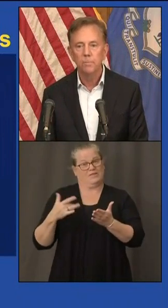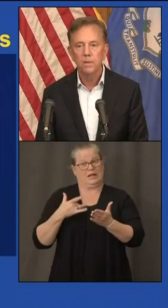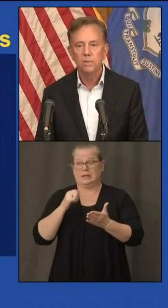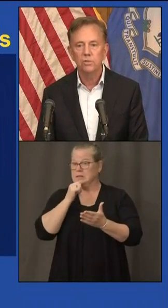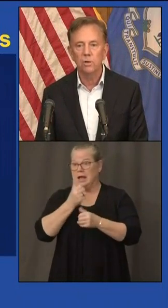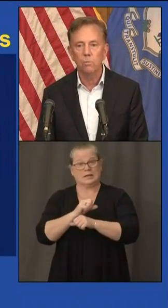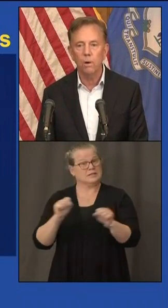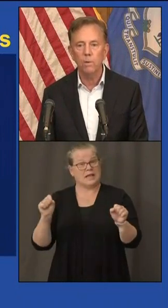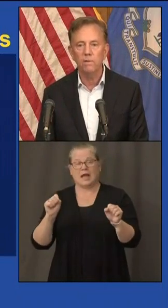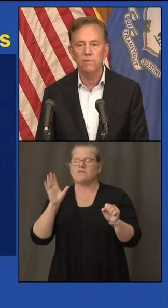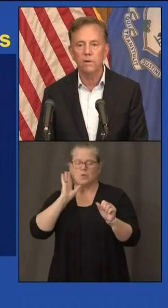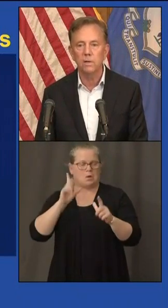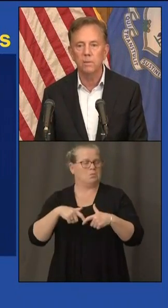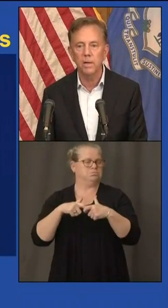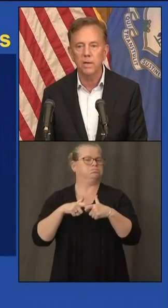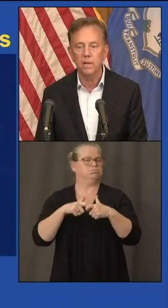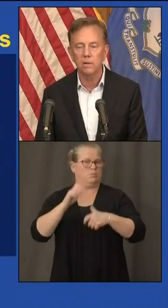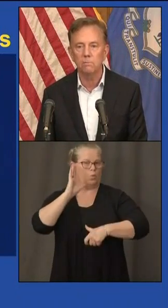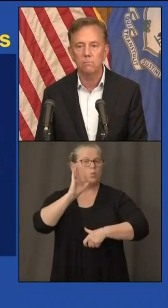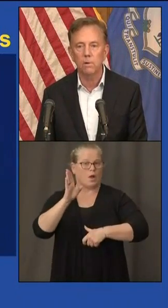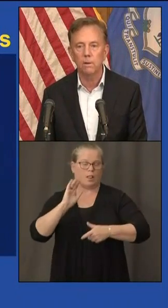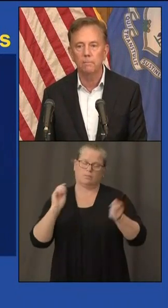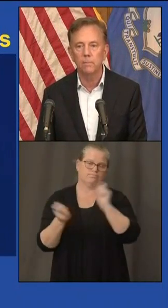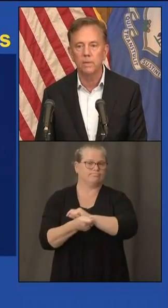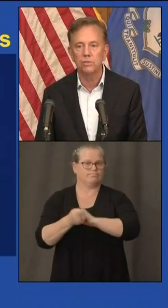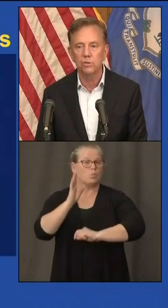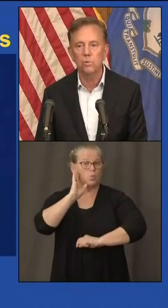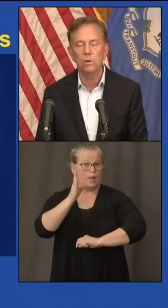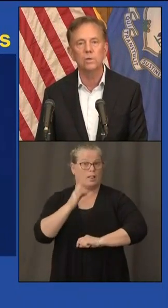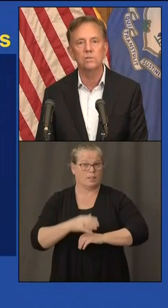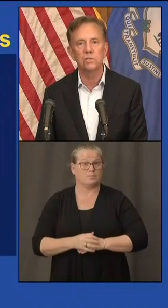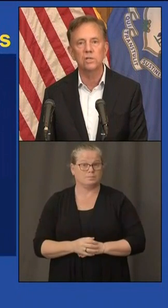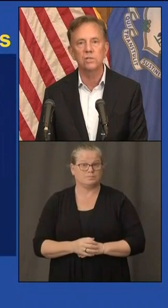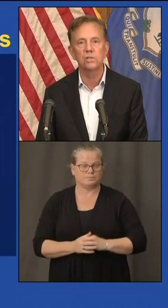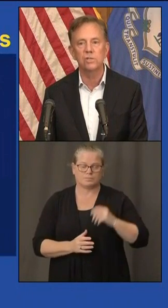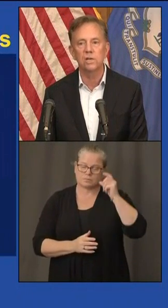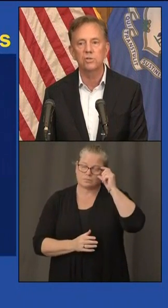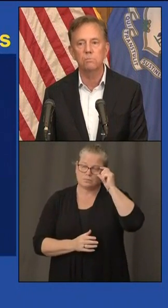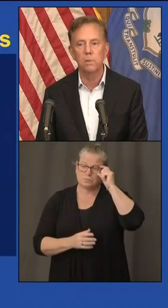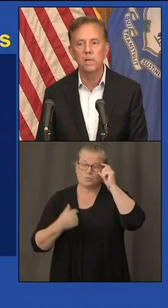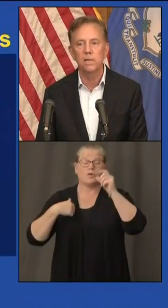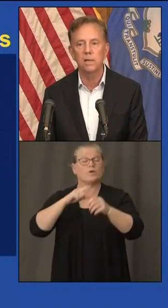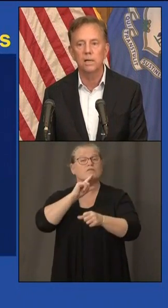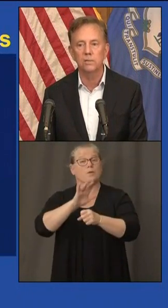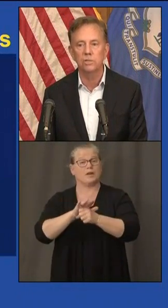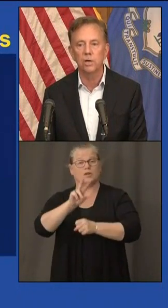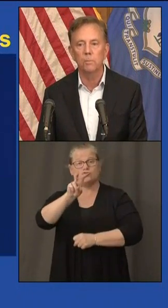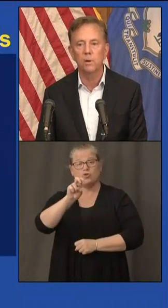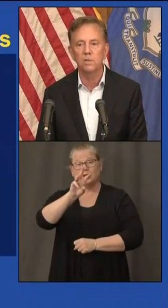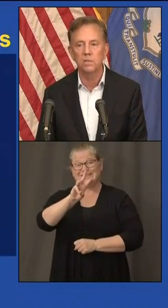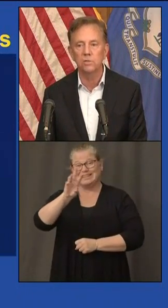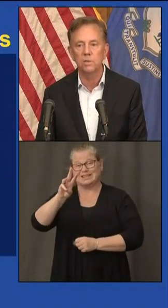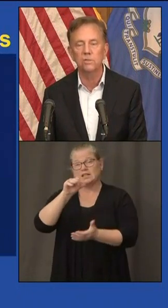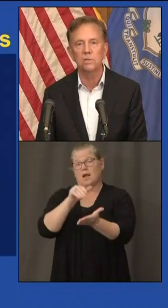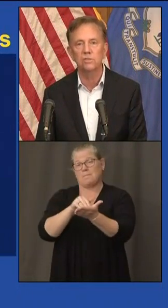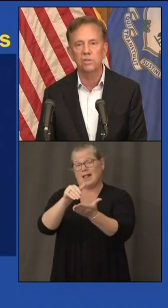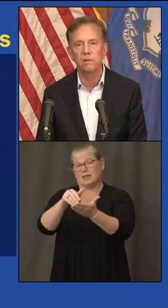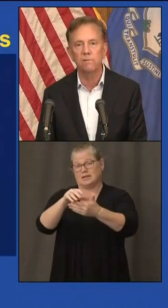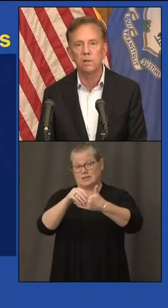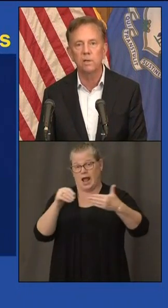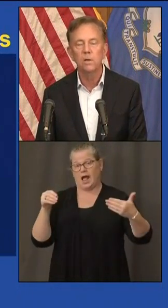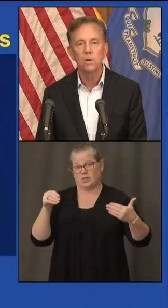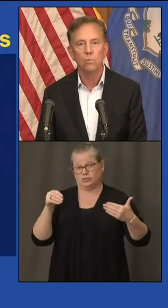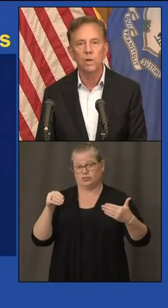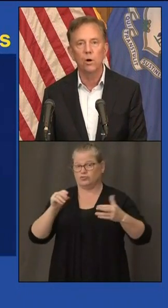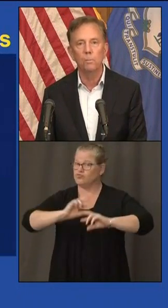so what we have uh committed here um is 266 million dollars to help our districts uh